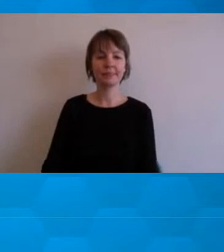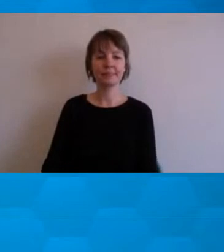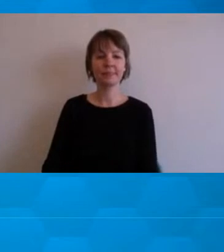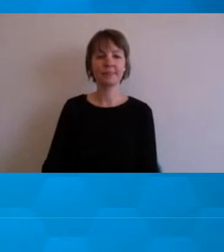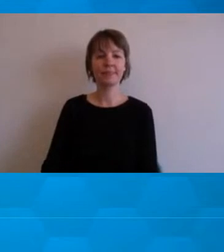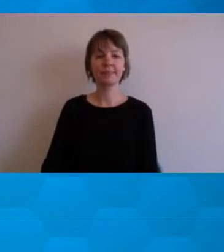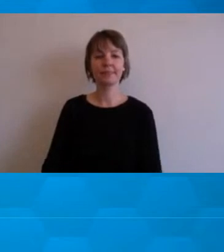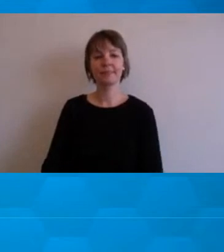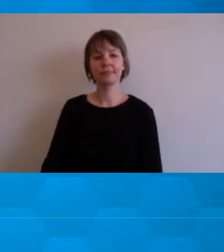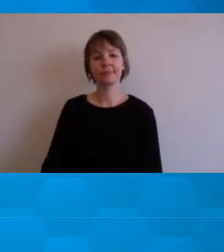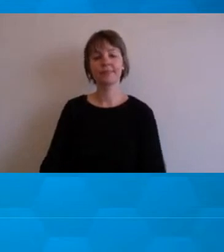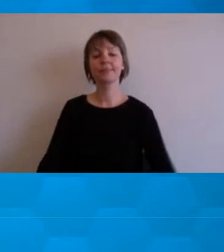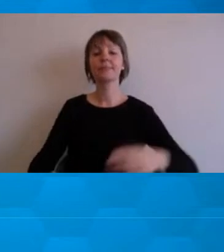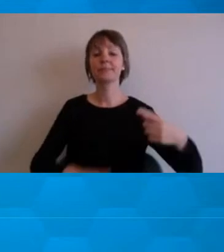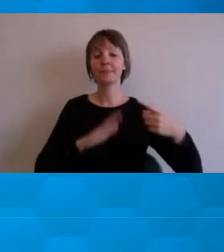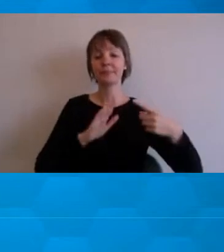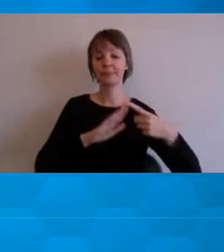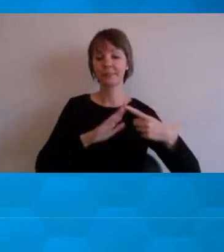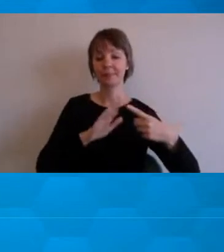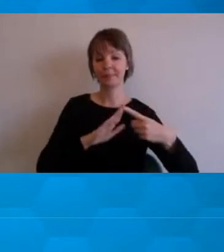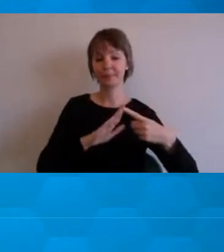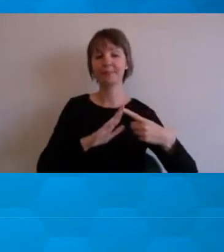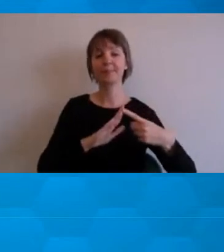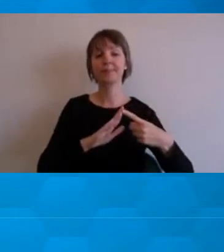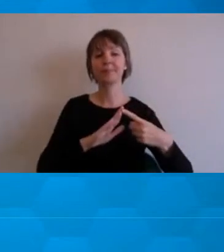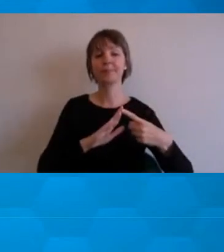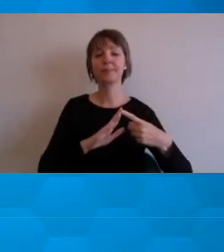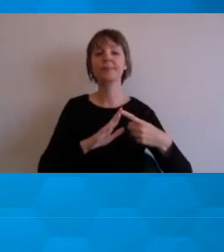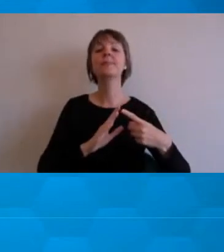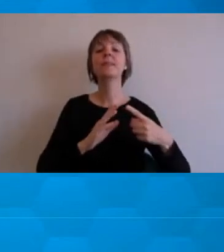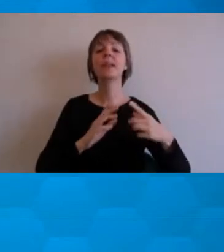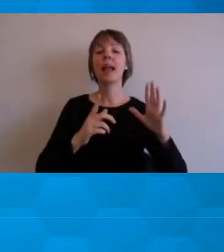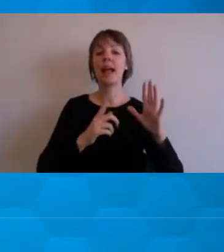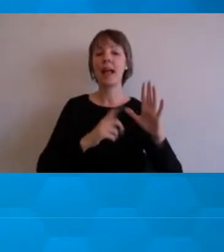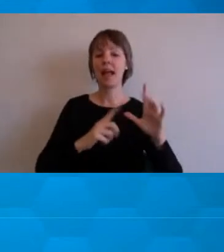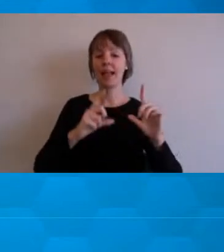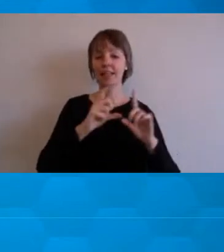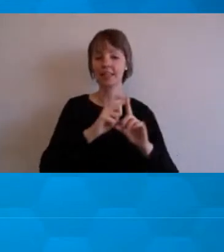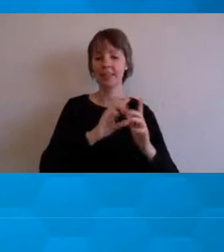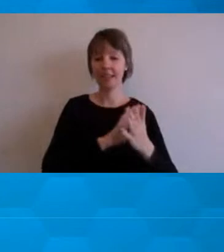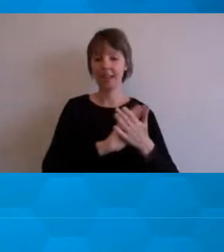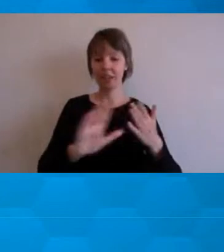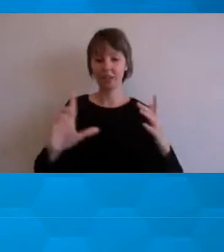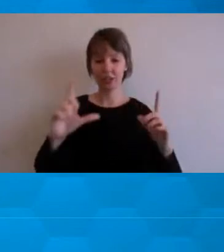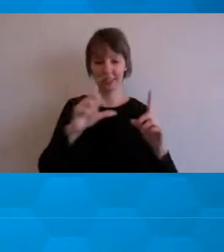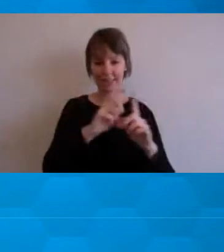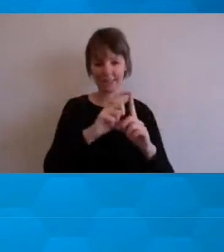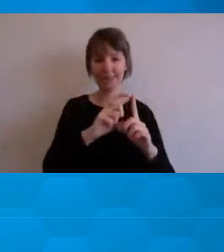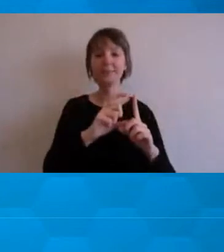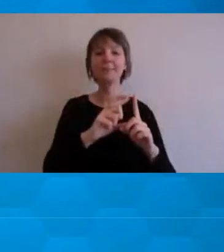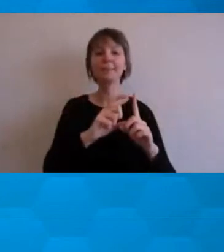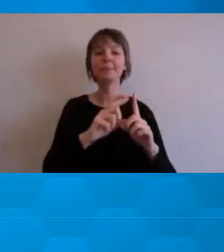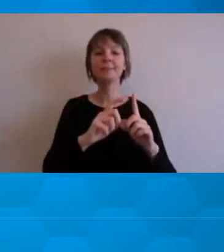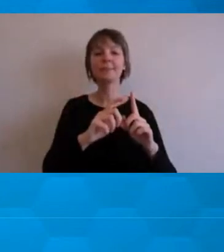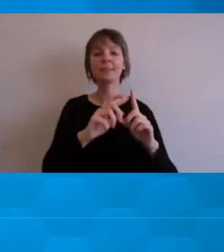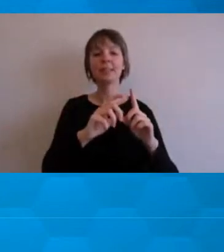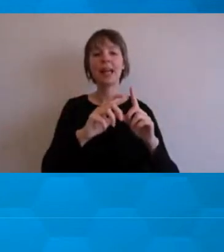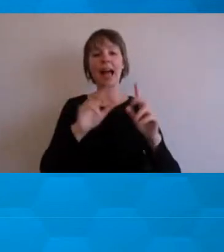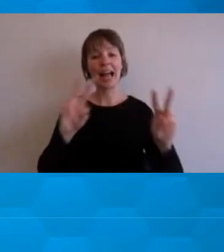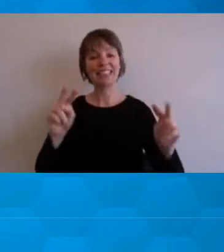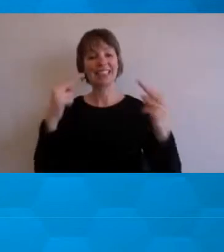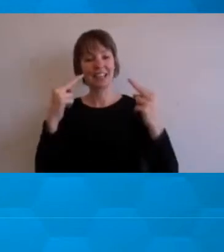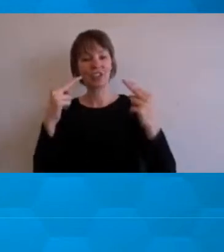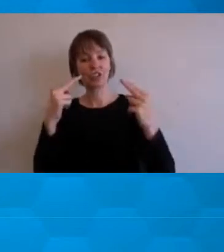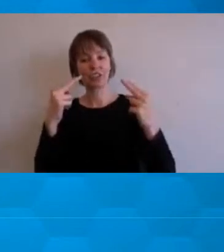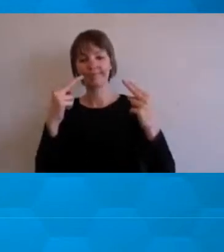So first of all, the first of the two examples I'm going to discuss with you are around ADHD, attention deficit hyperactivity